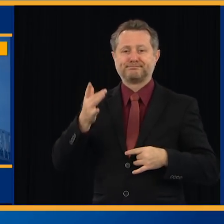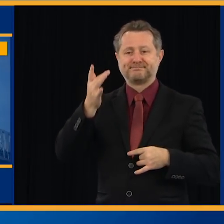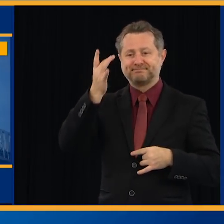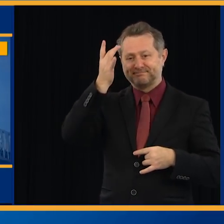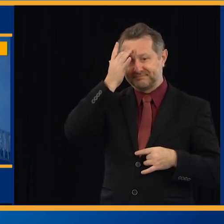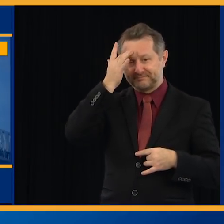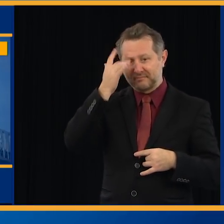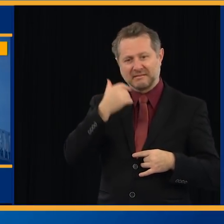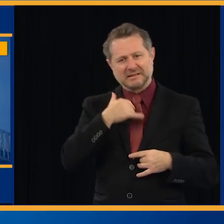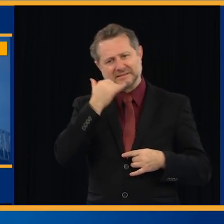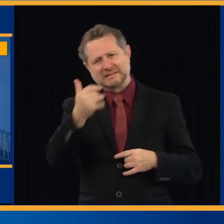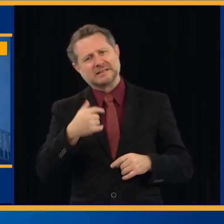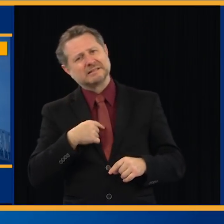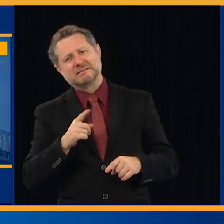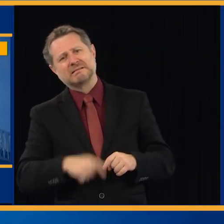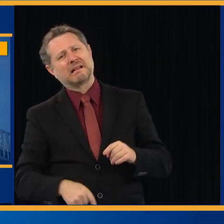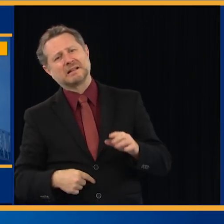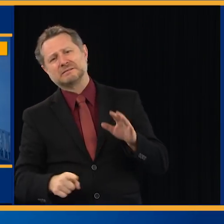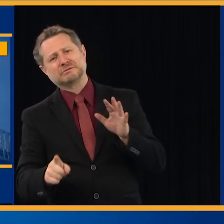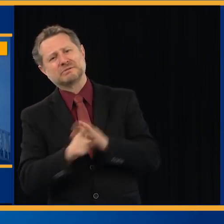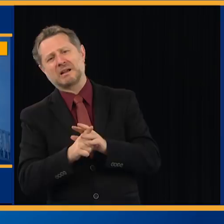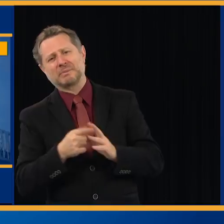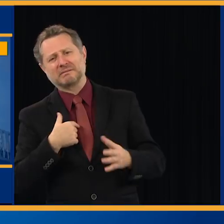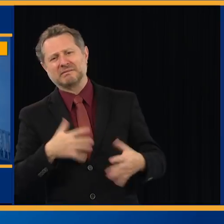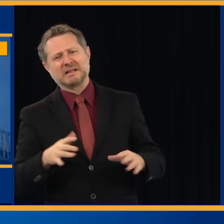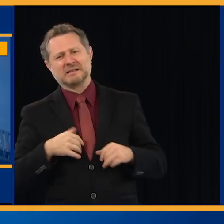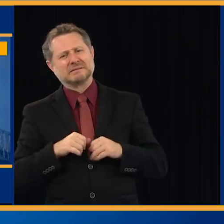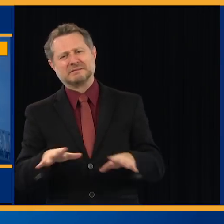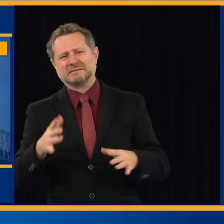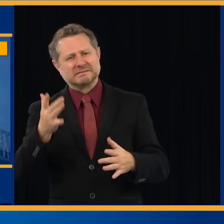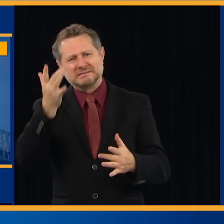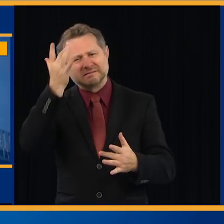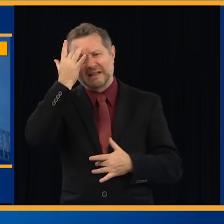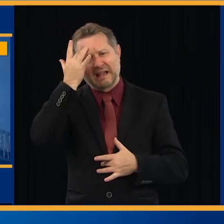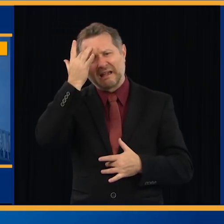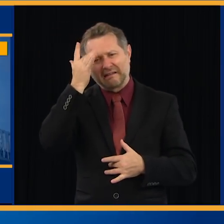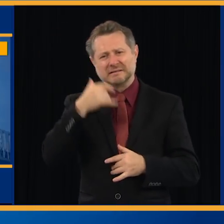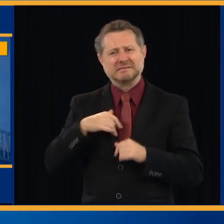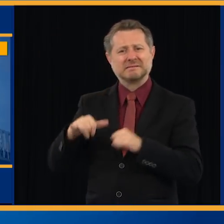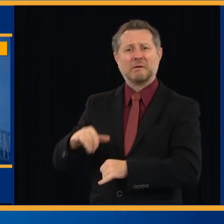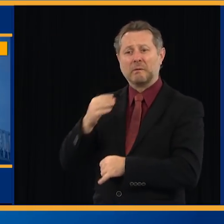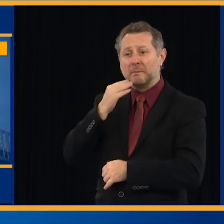should. They don't want to infect other people. The number of MTA employees comes down.